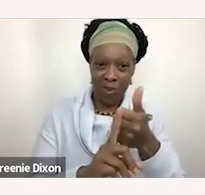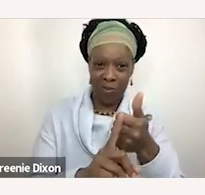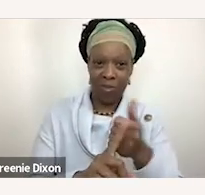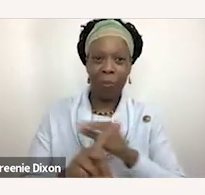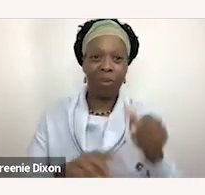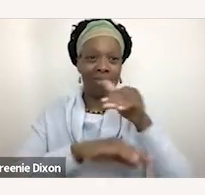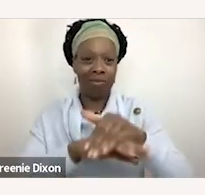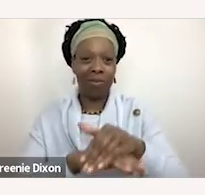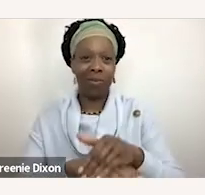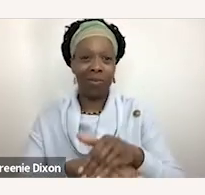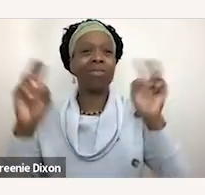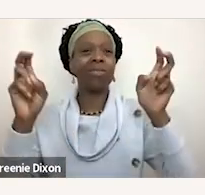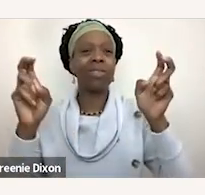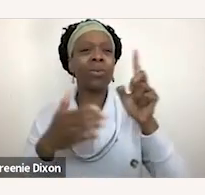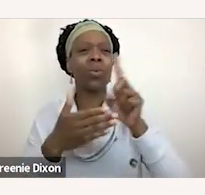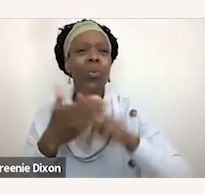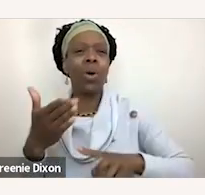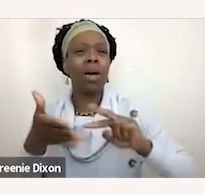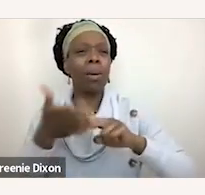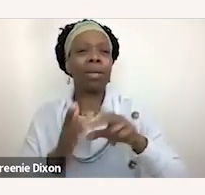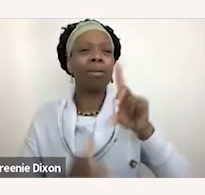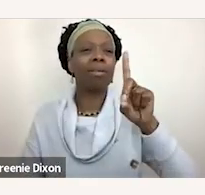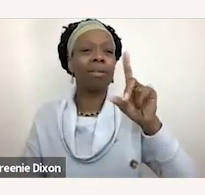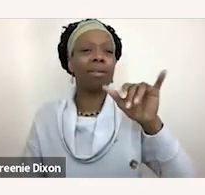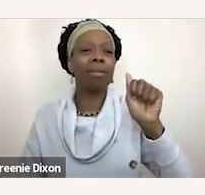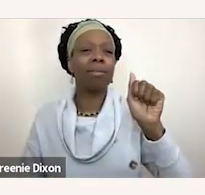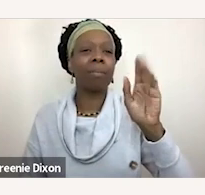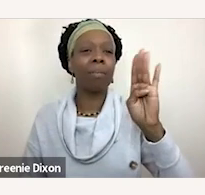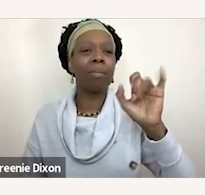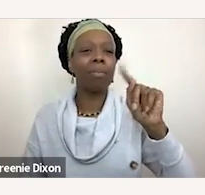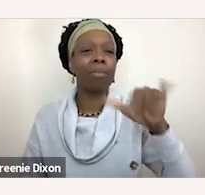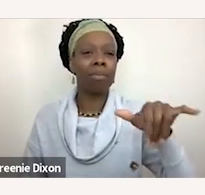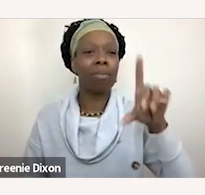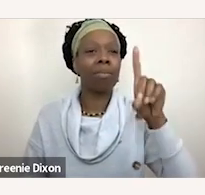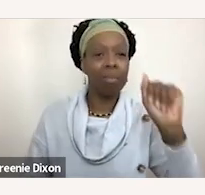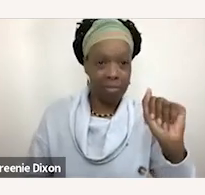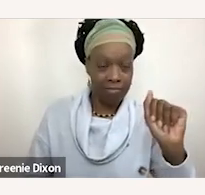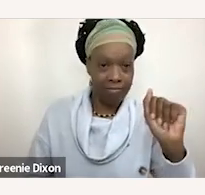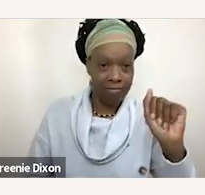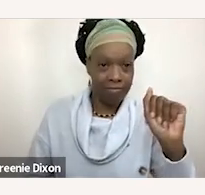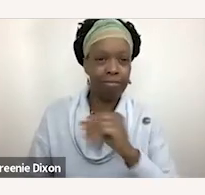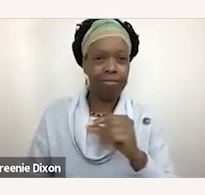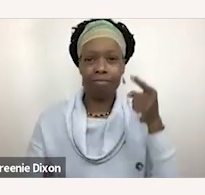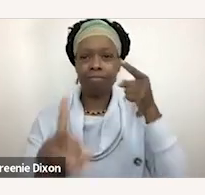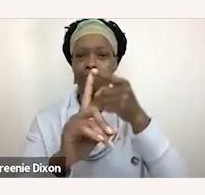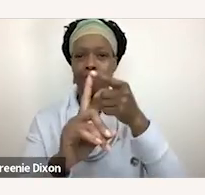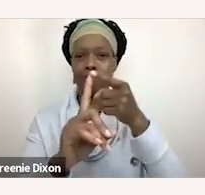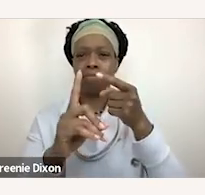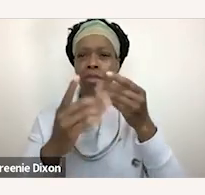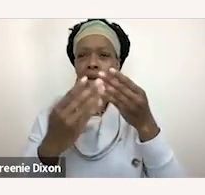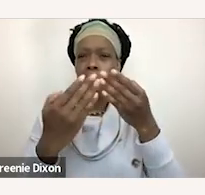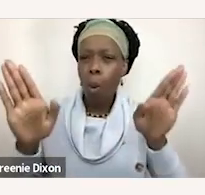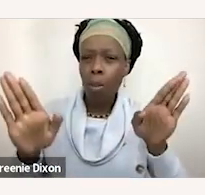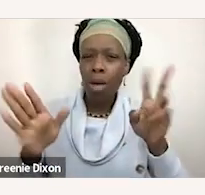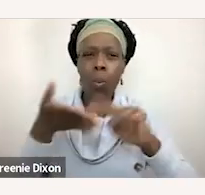but tonight we're talking about what is disability and introducing disability, and the goal for tonight is to open up the topic of what disability is and explore